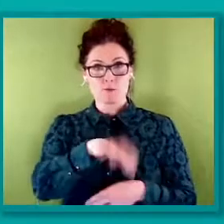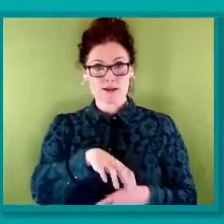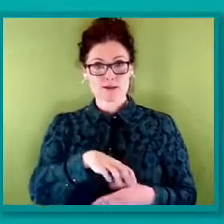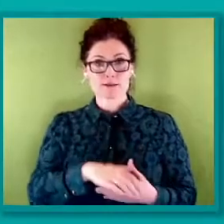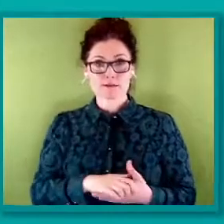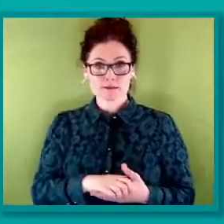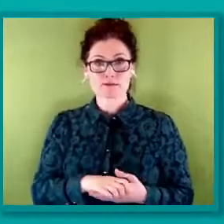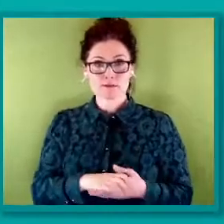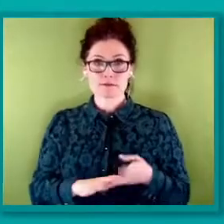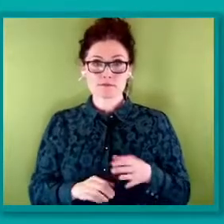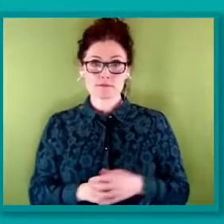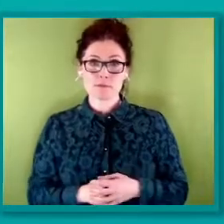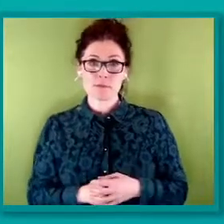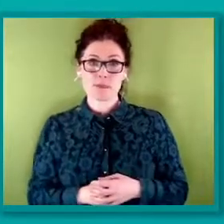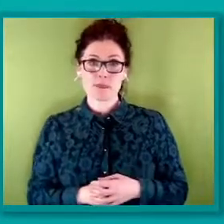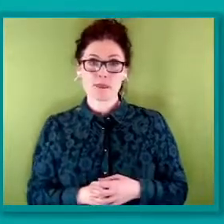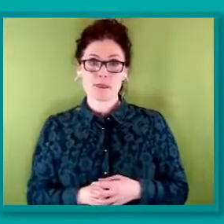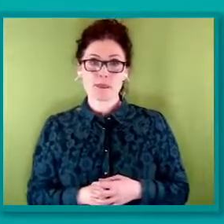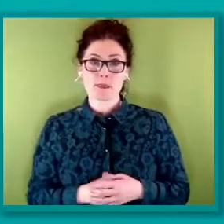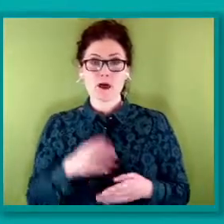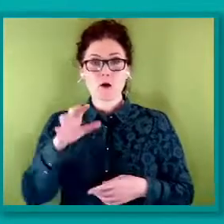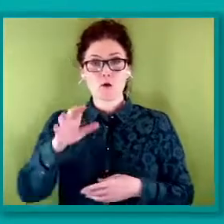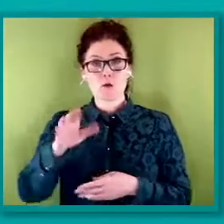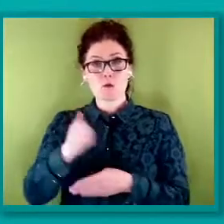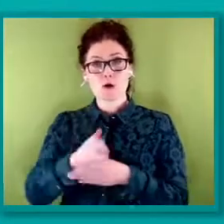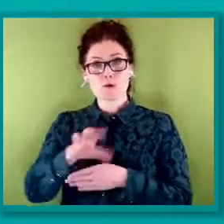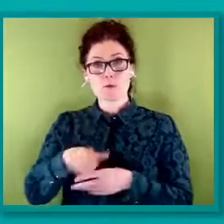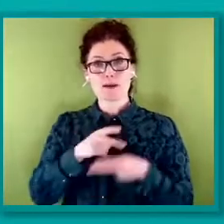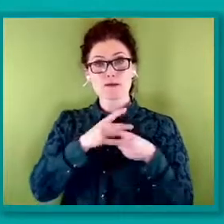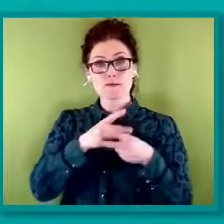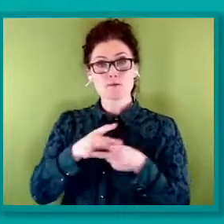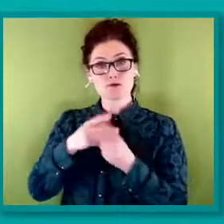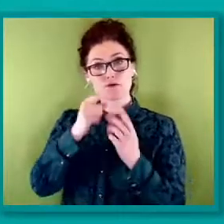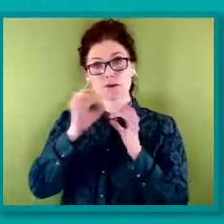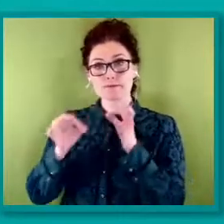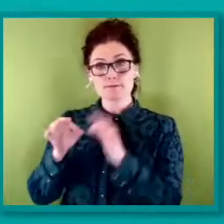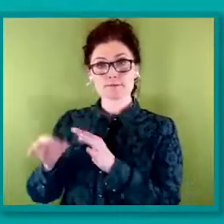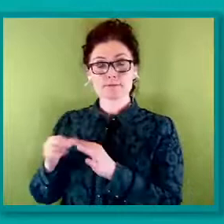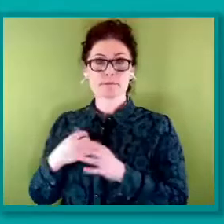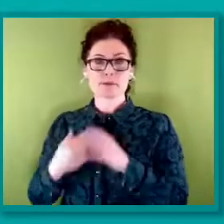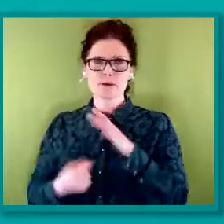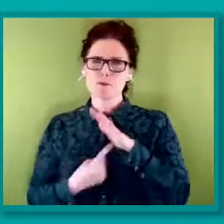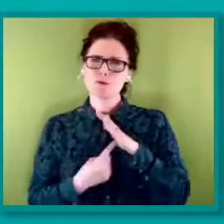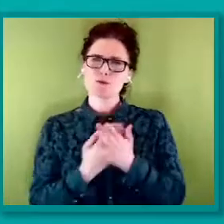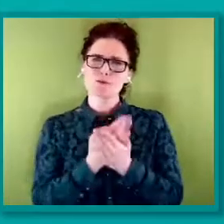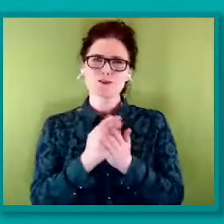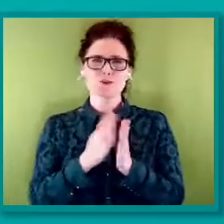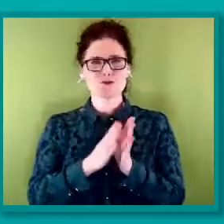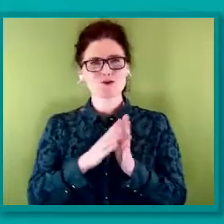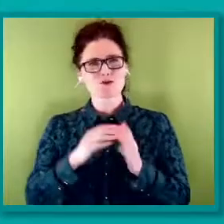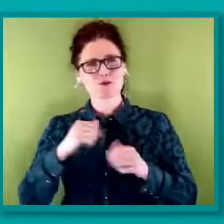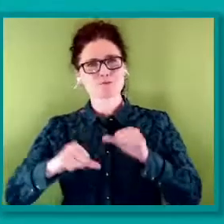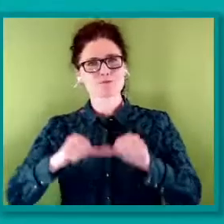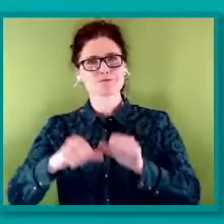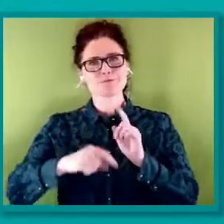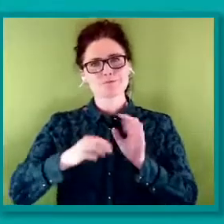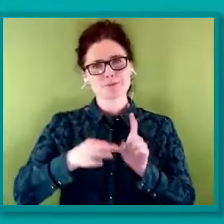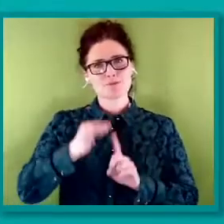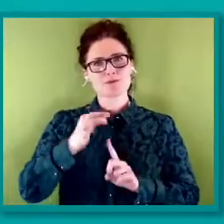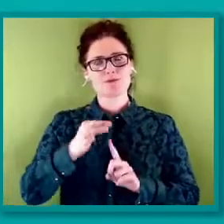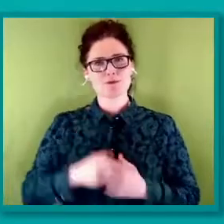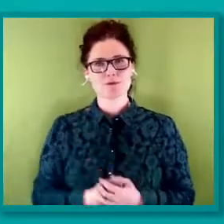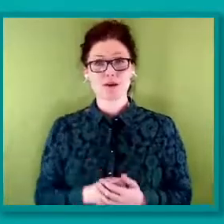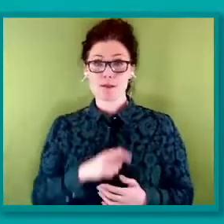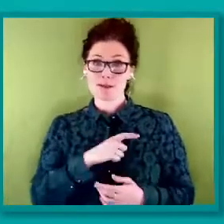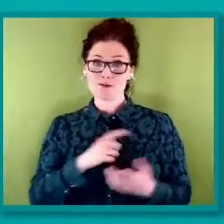identifying workers' experiences and measuring progress. That's why we're campaigning for people to be able to identify as non-binary in the workplace monitoring